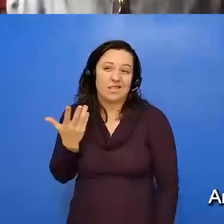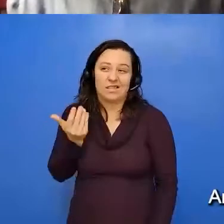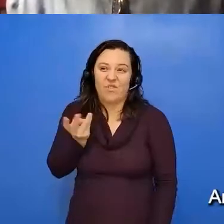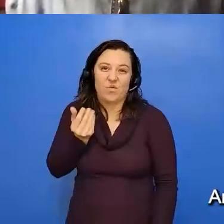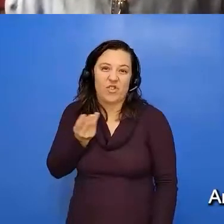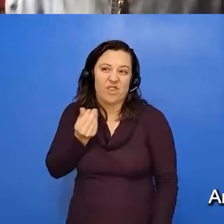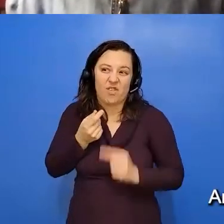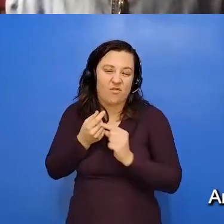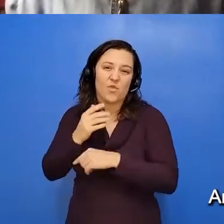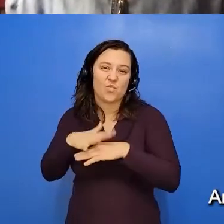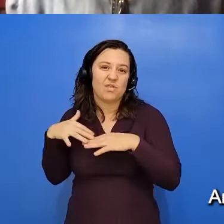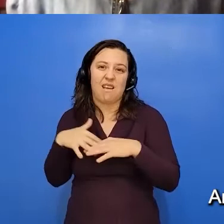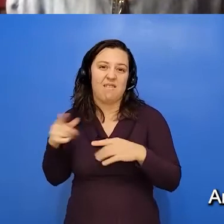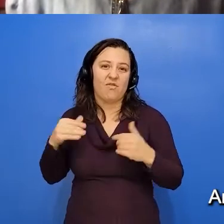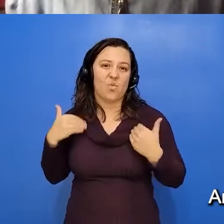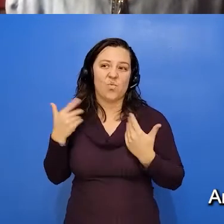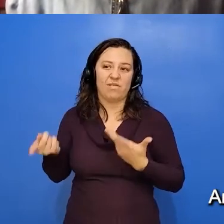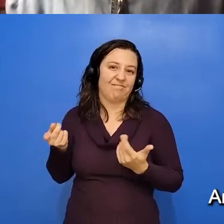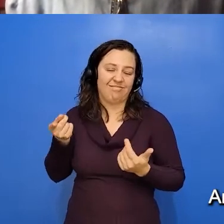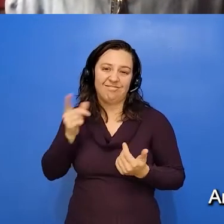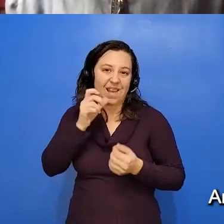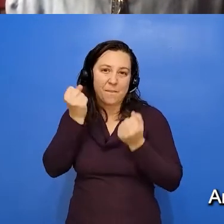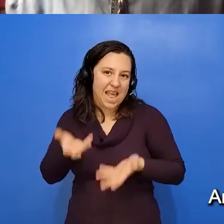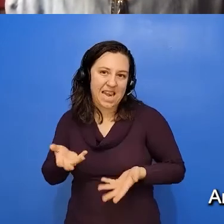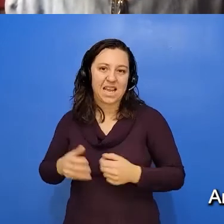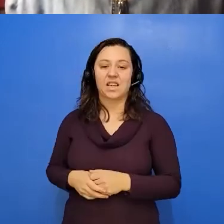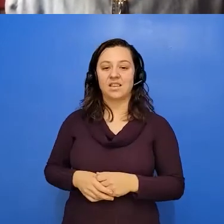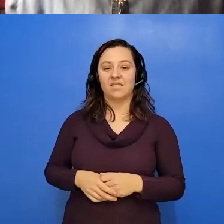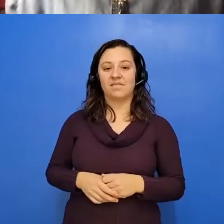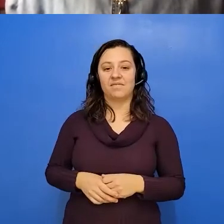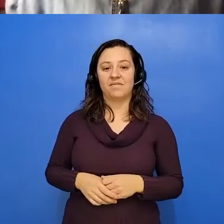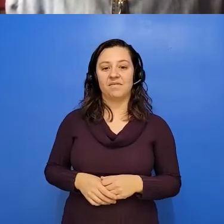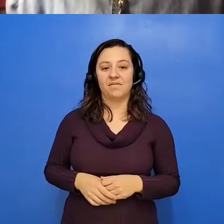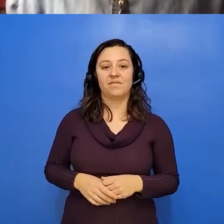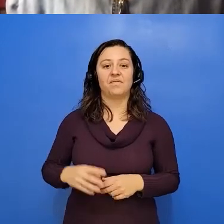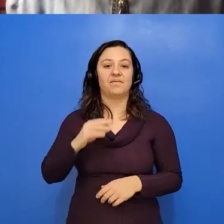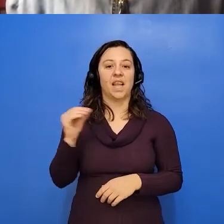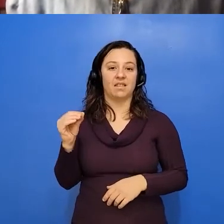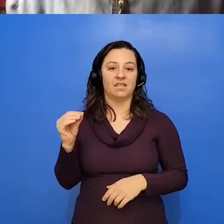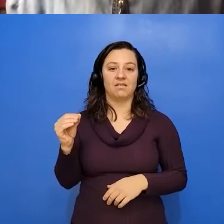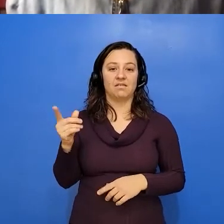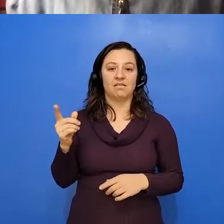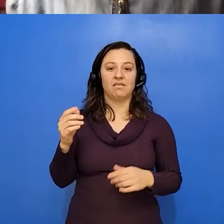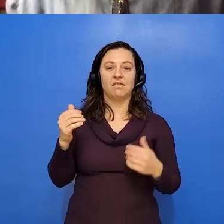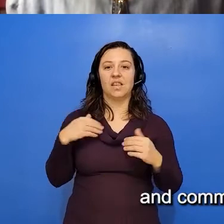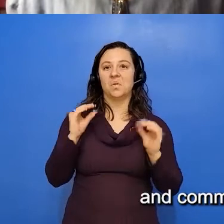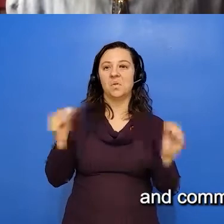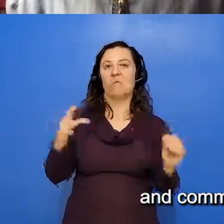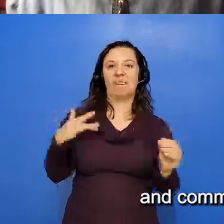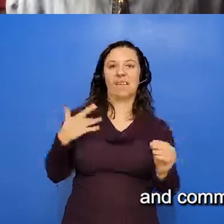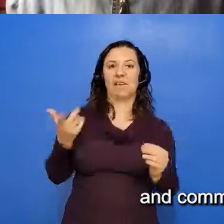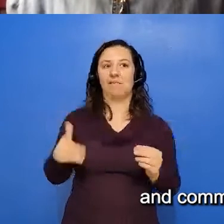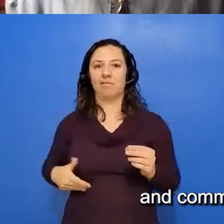youth in that school and not really having a sense of support and